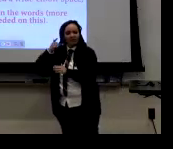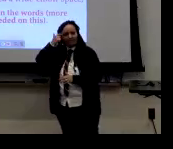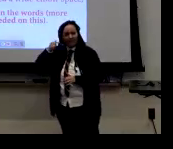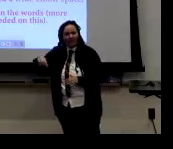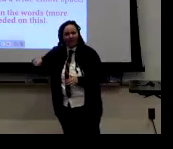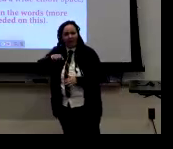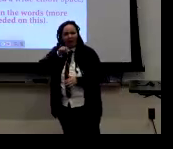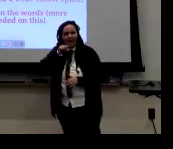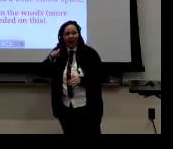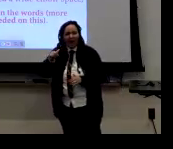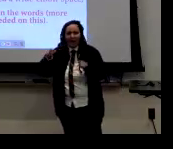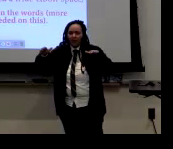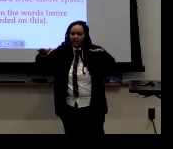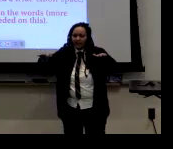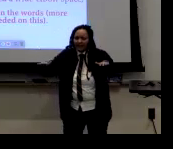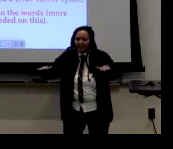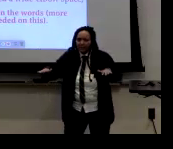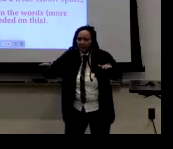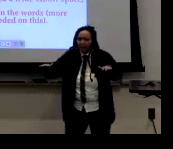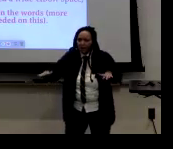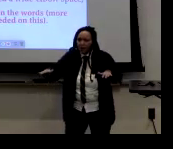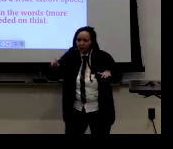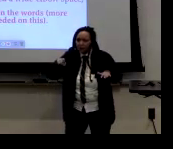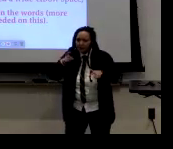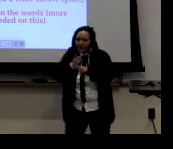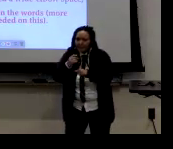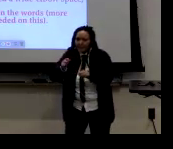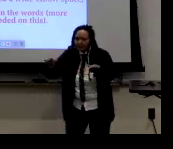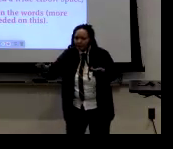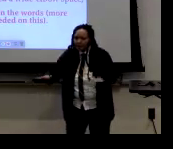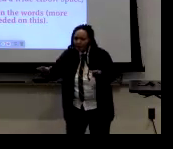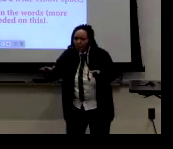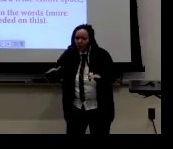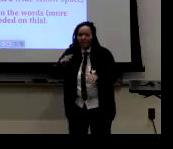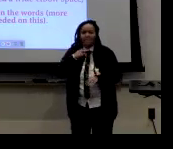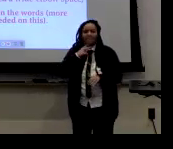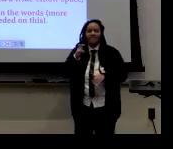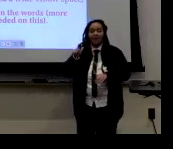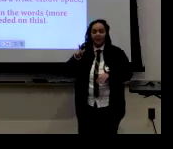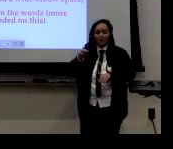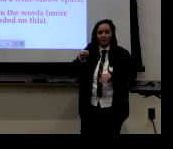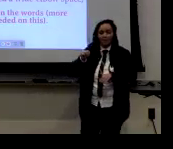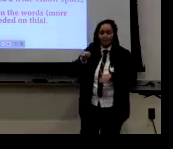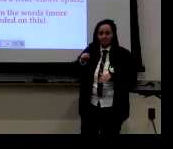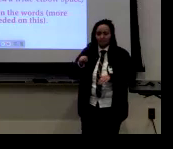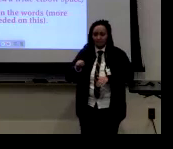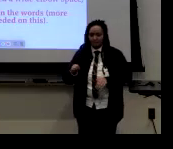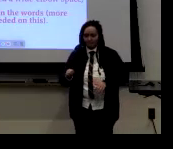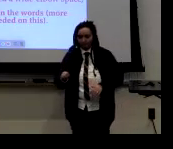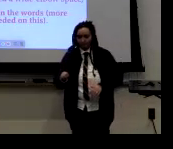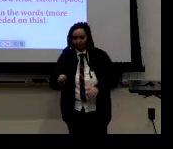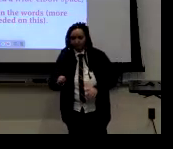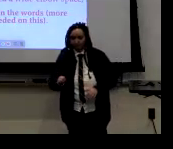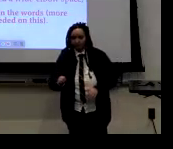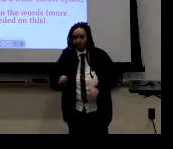outside of the context of their community, um, they, when they go outside of their community,